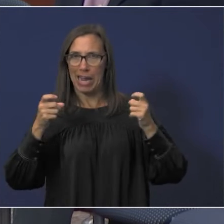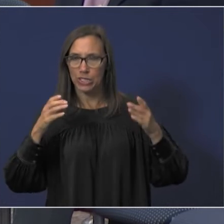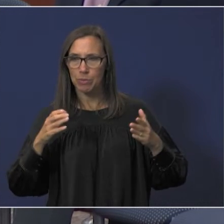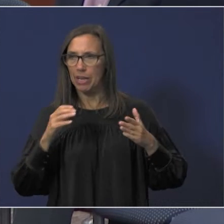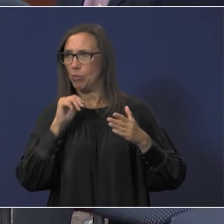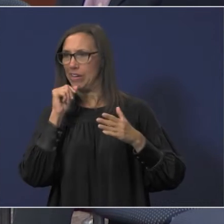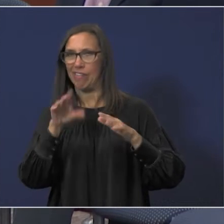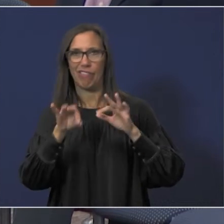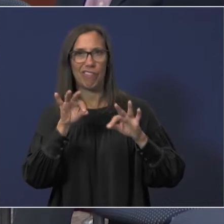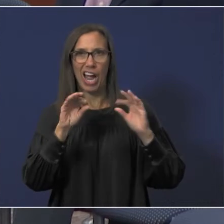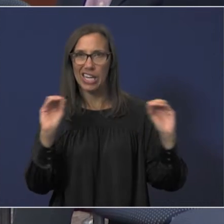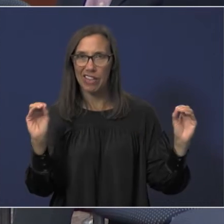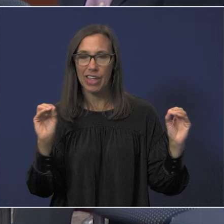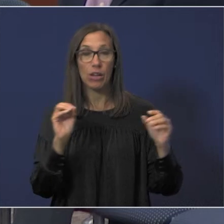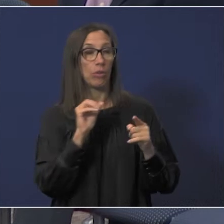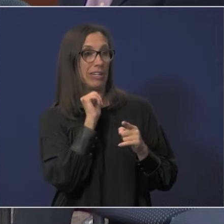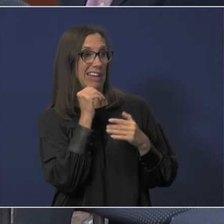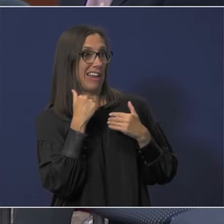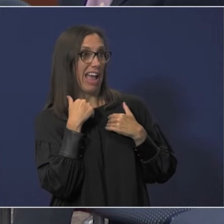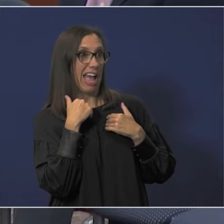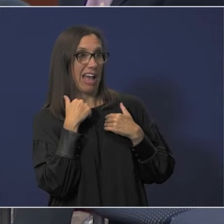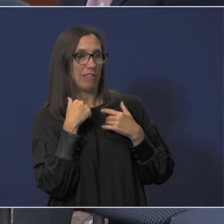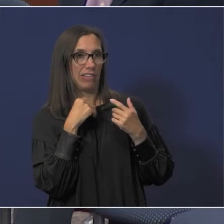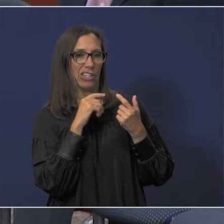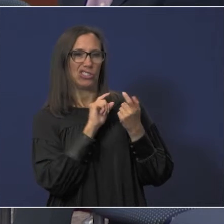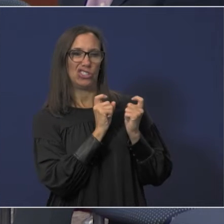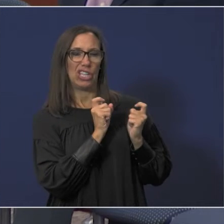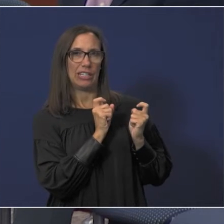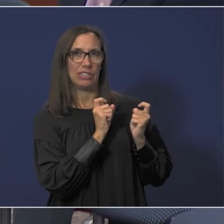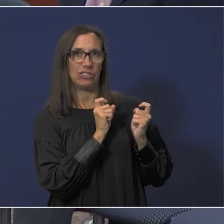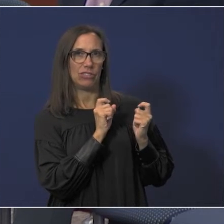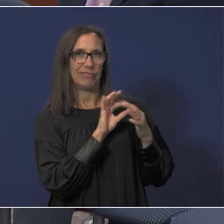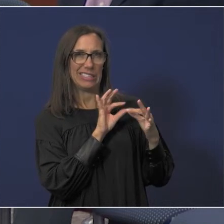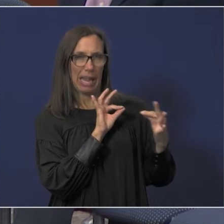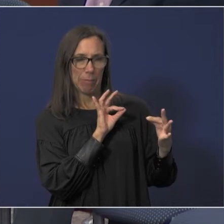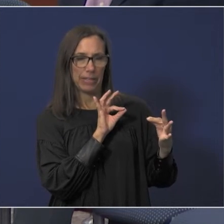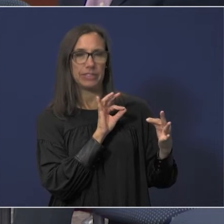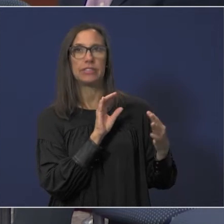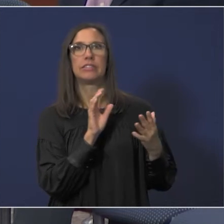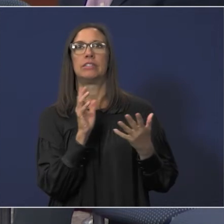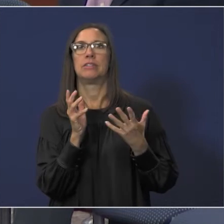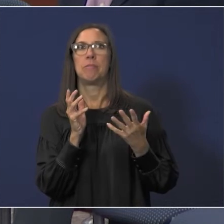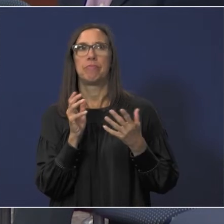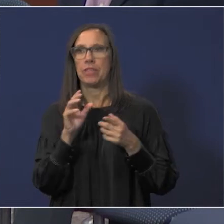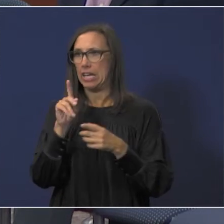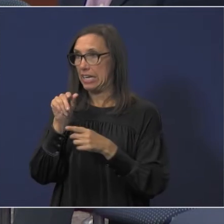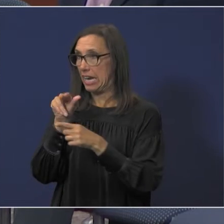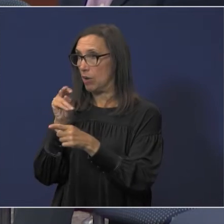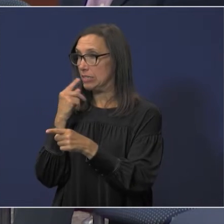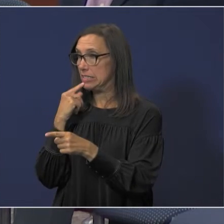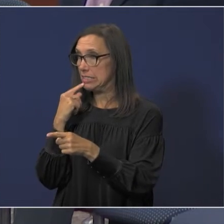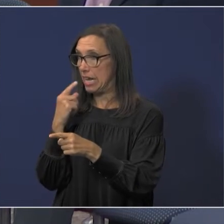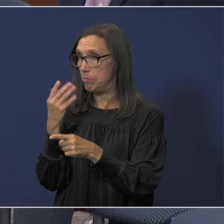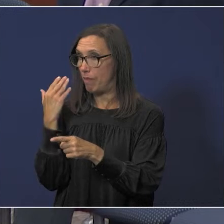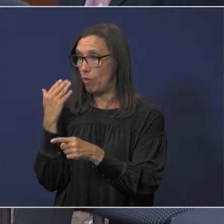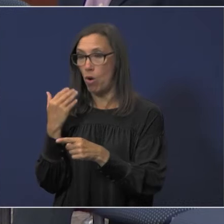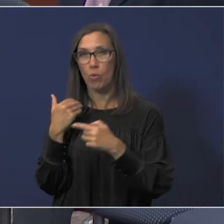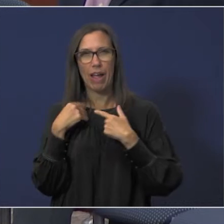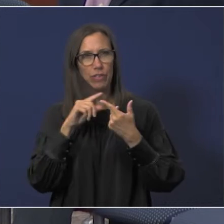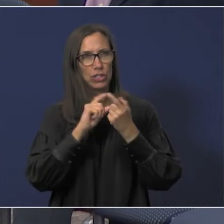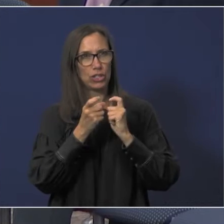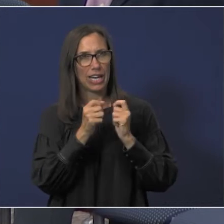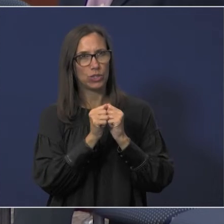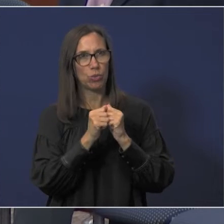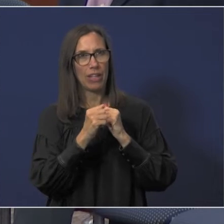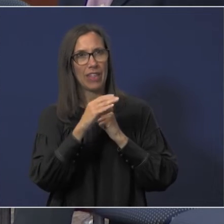findings we did not have any uncorrected misstatements um as karen mentioned earlier there was a change in accounting